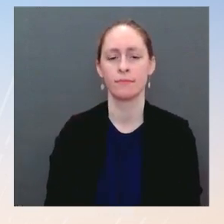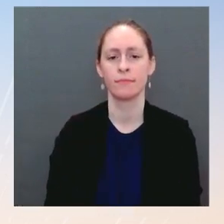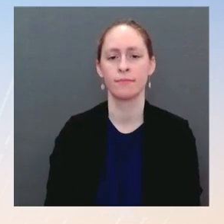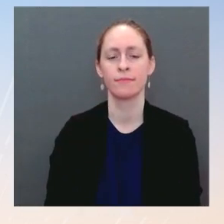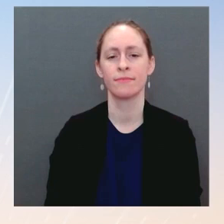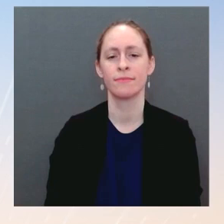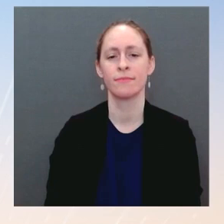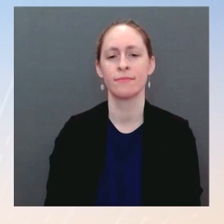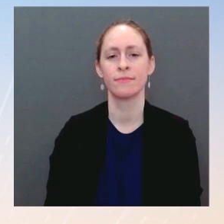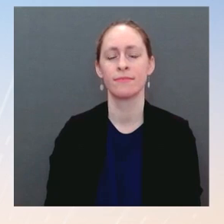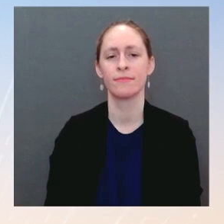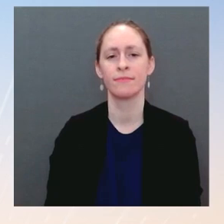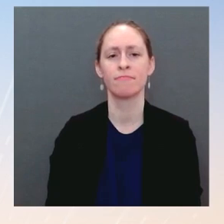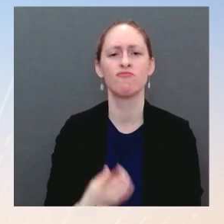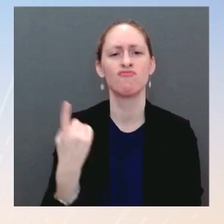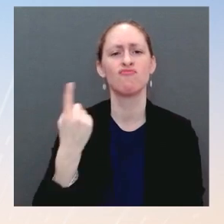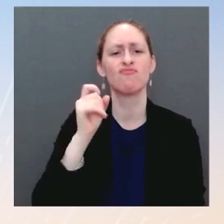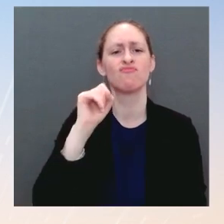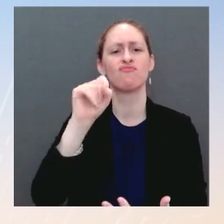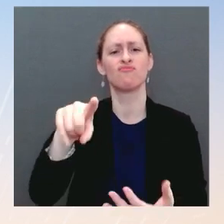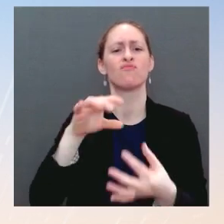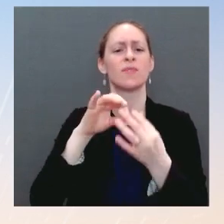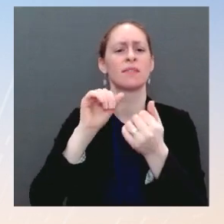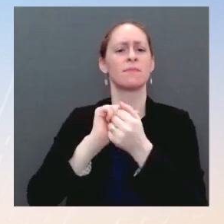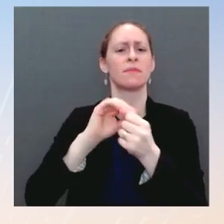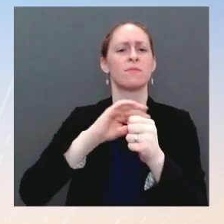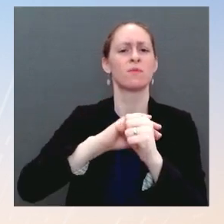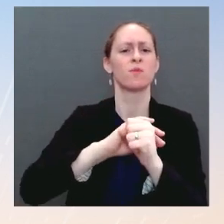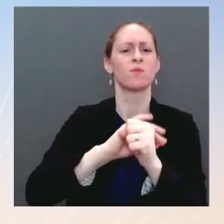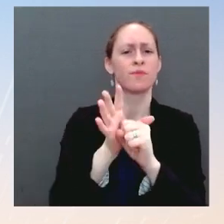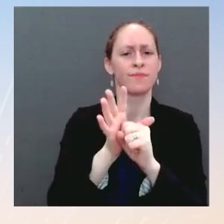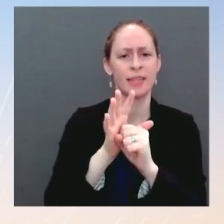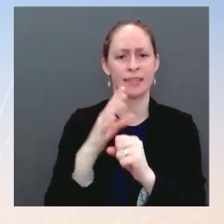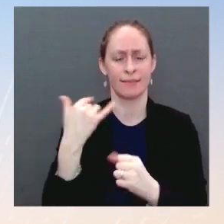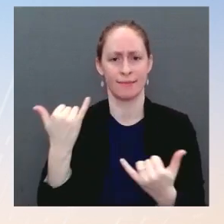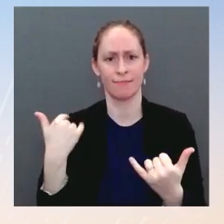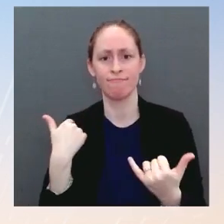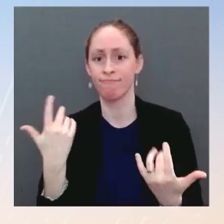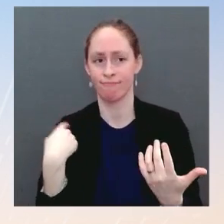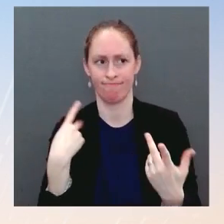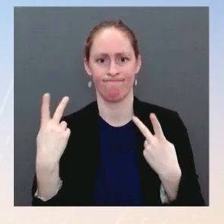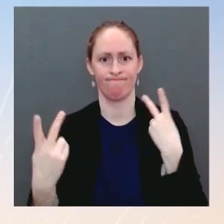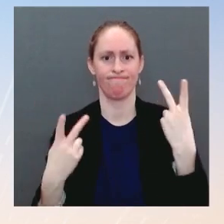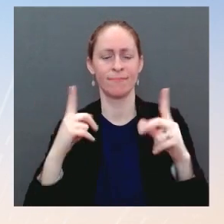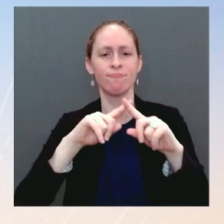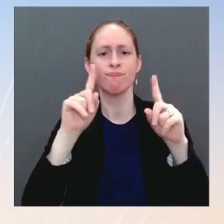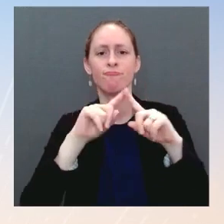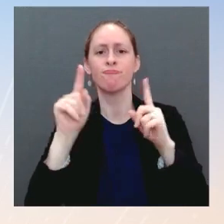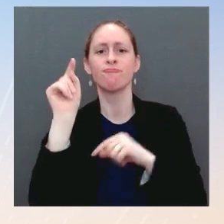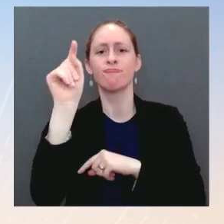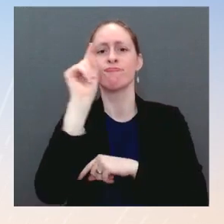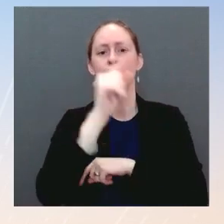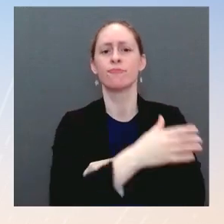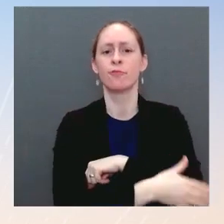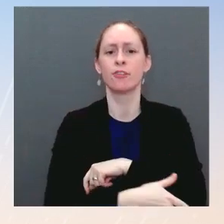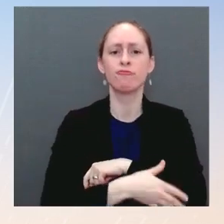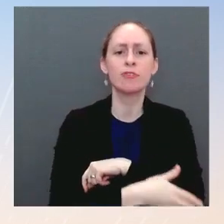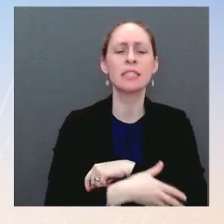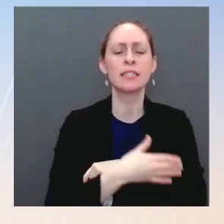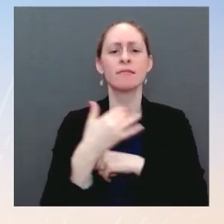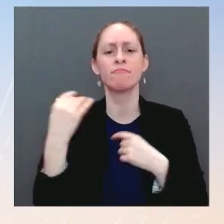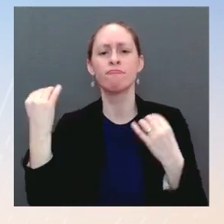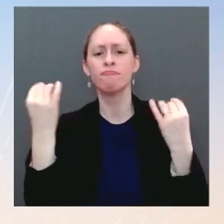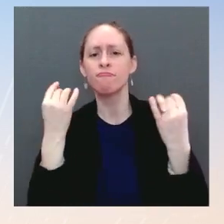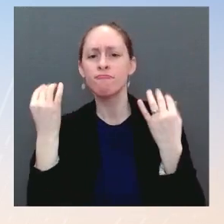healthier lifestyle as part of its pandemic response. There's been studies indicating efforts like weight loss could help prevent some of the more serious